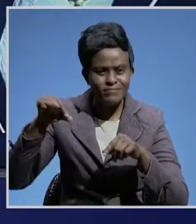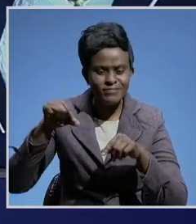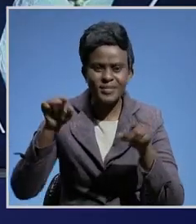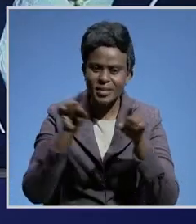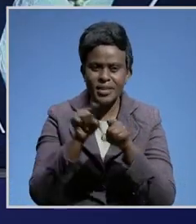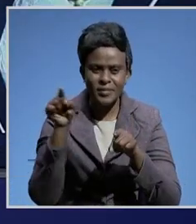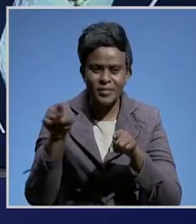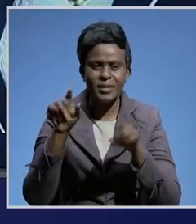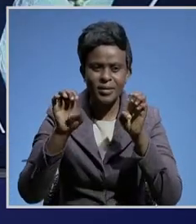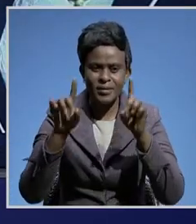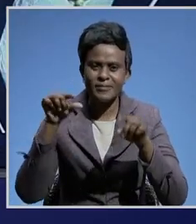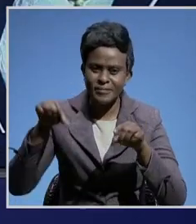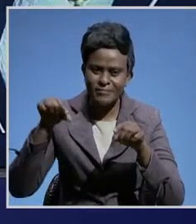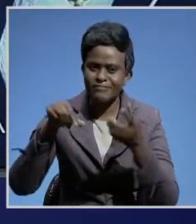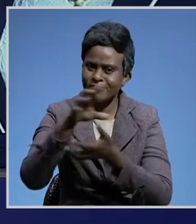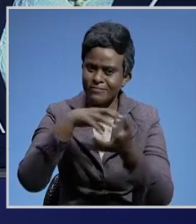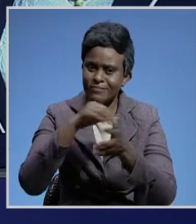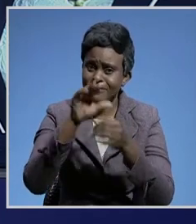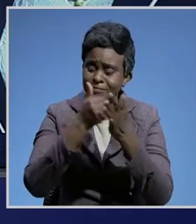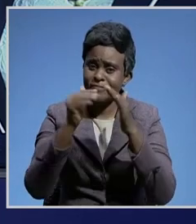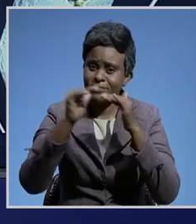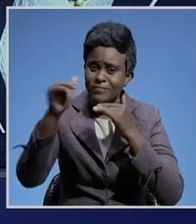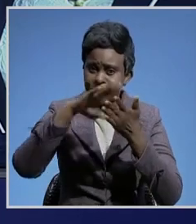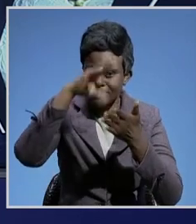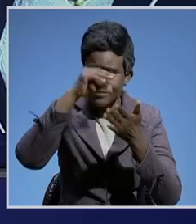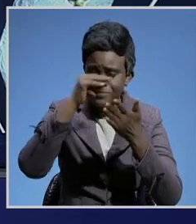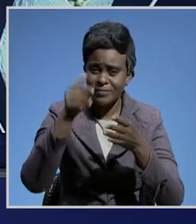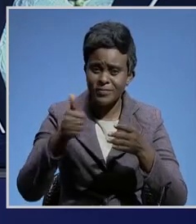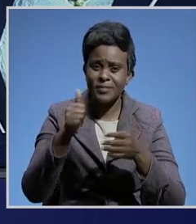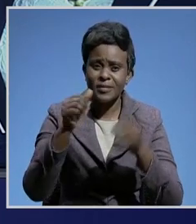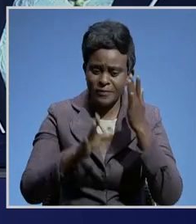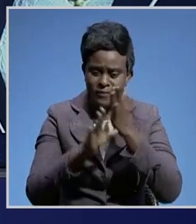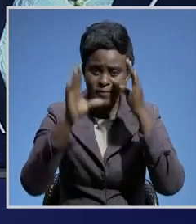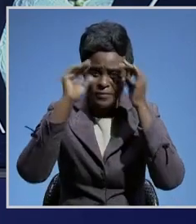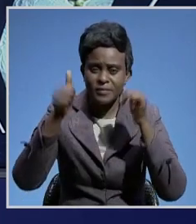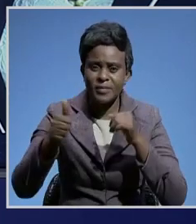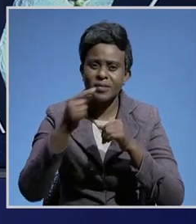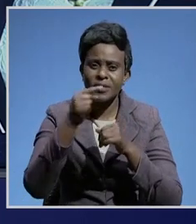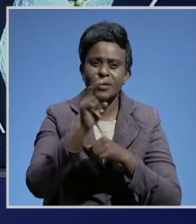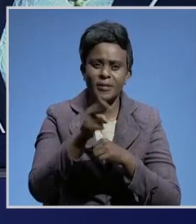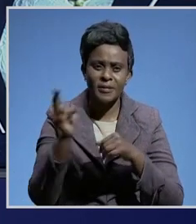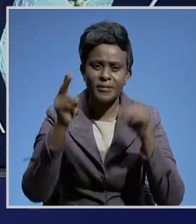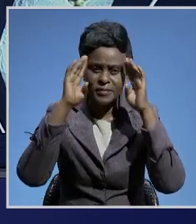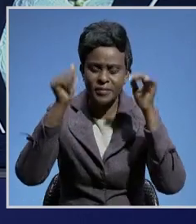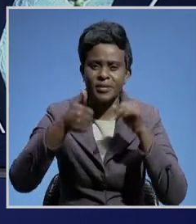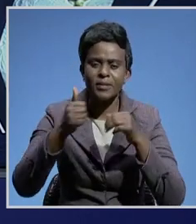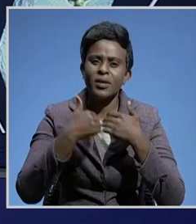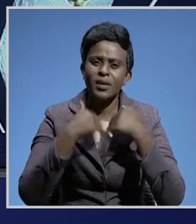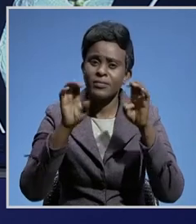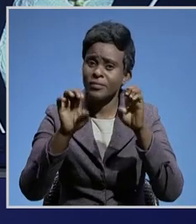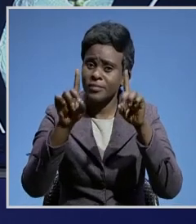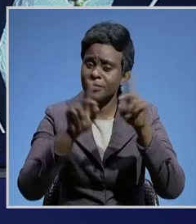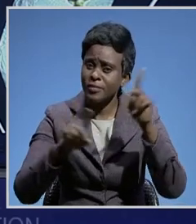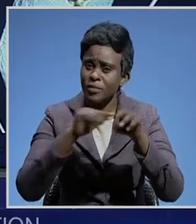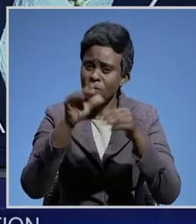compromised at all levels of learning. Ms. Nalumango says President Hakainde Hichlema has placed the education of